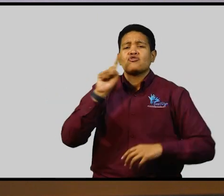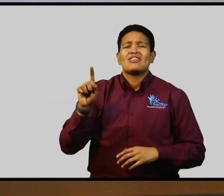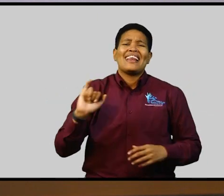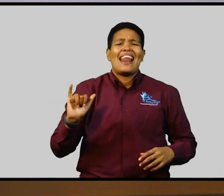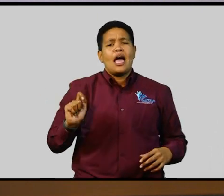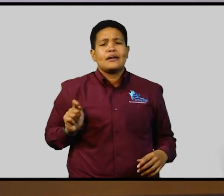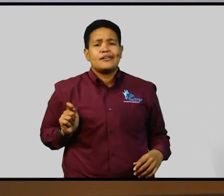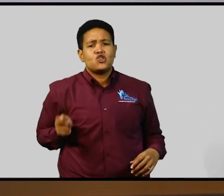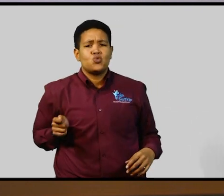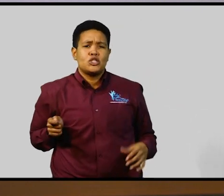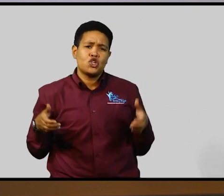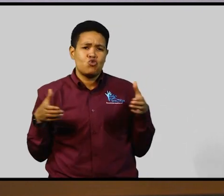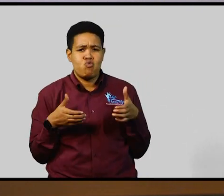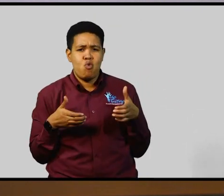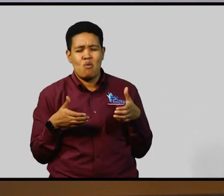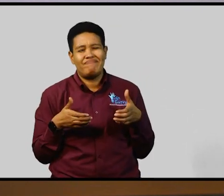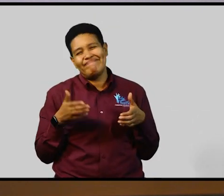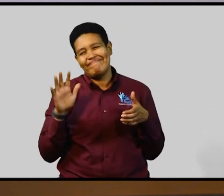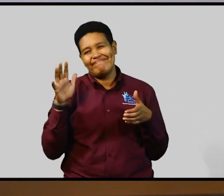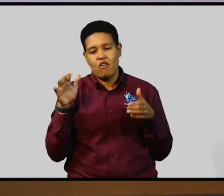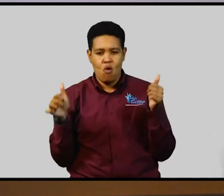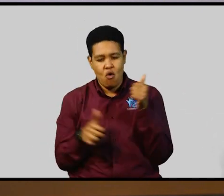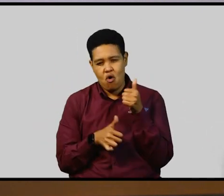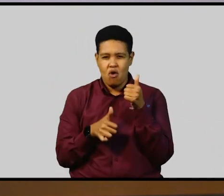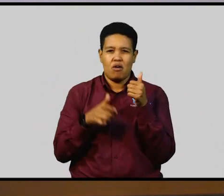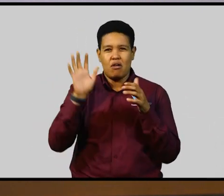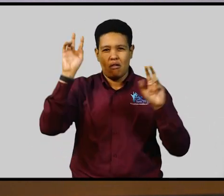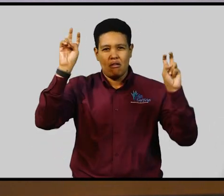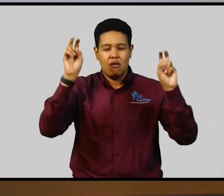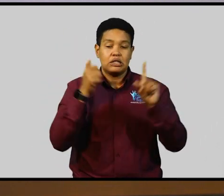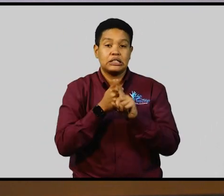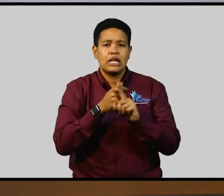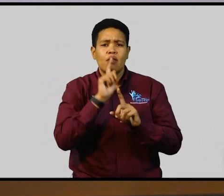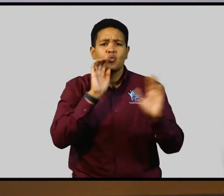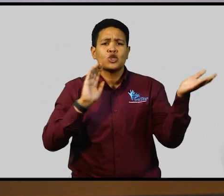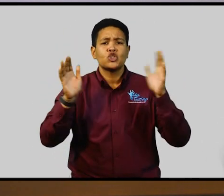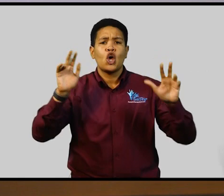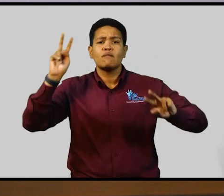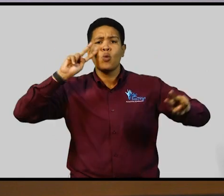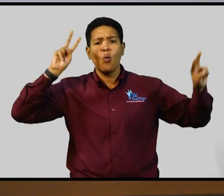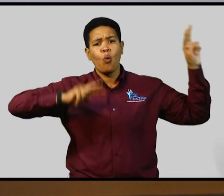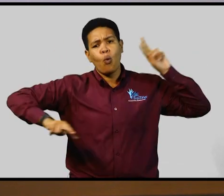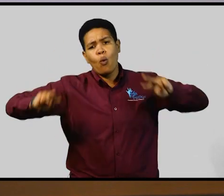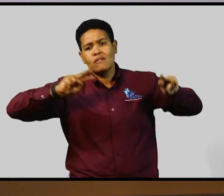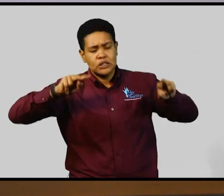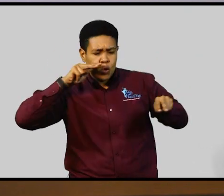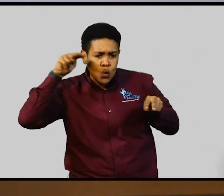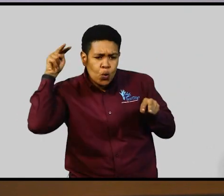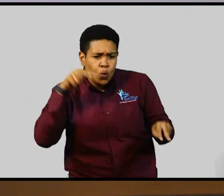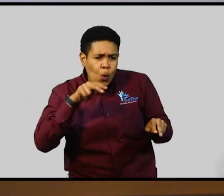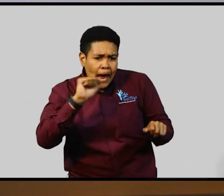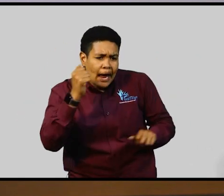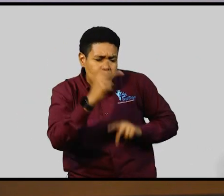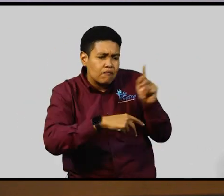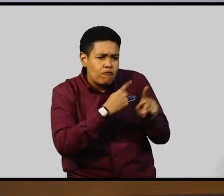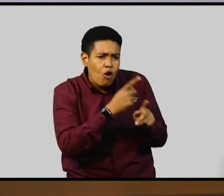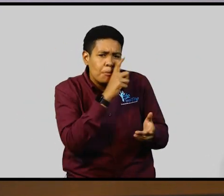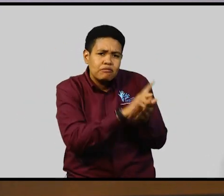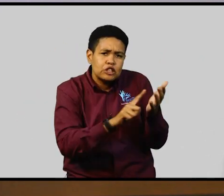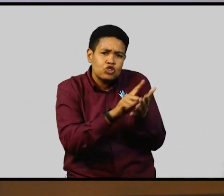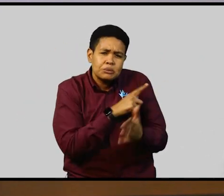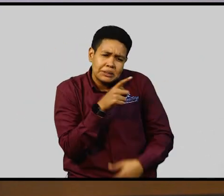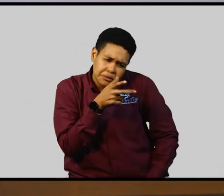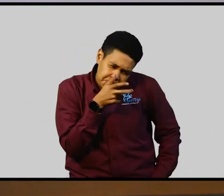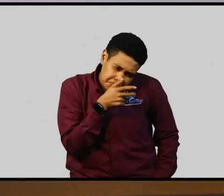-judicial body that is going to serve to oversee and look at any form of